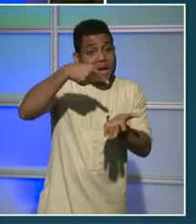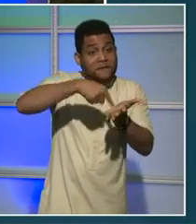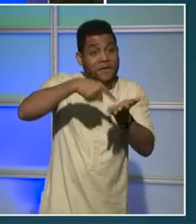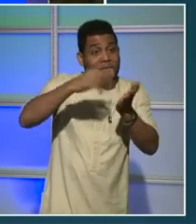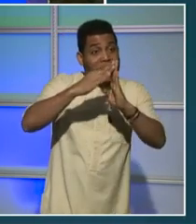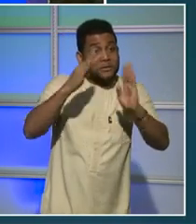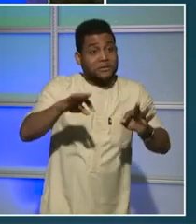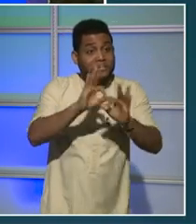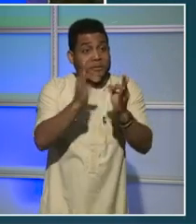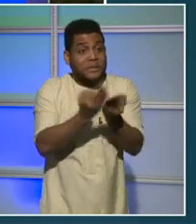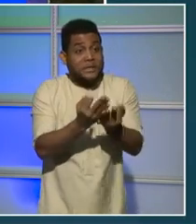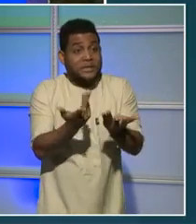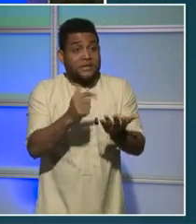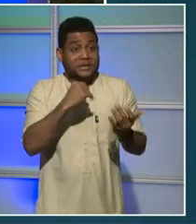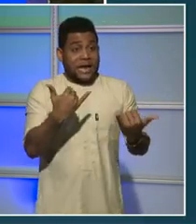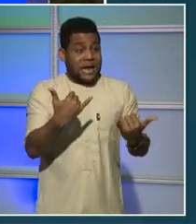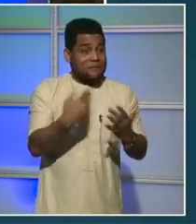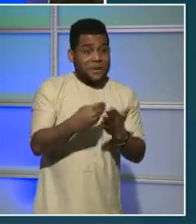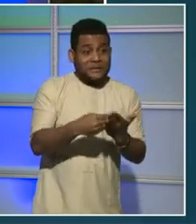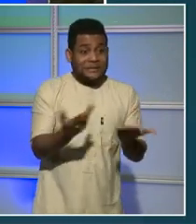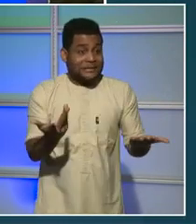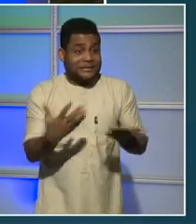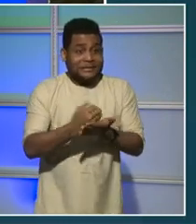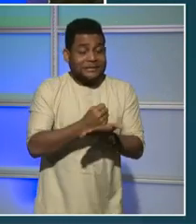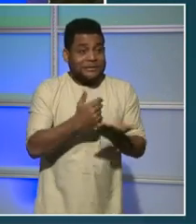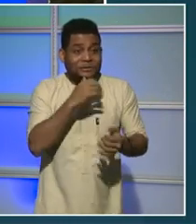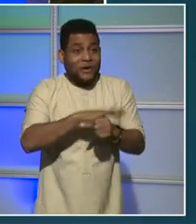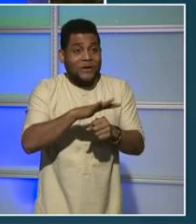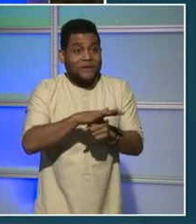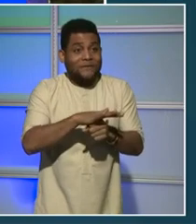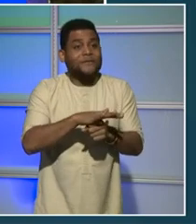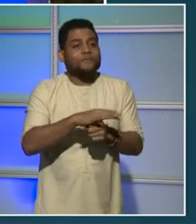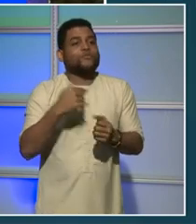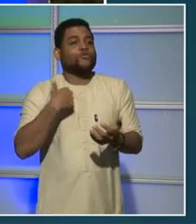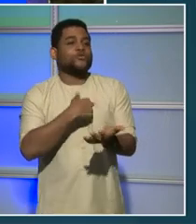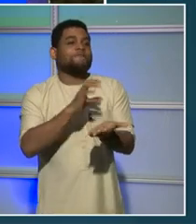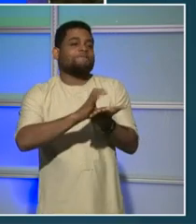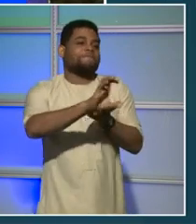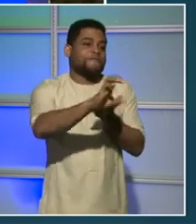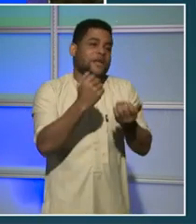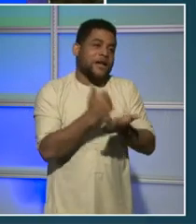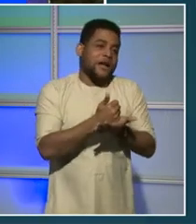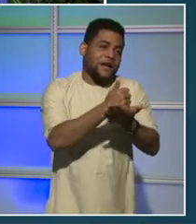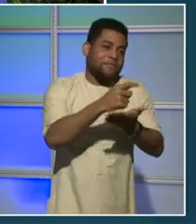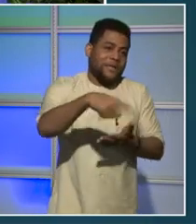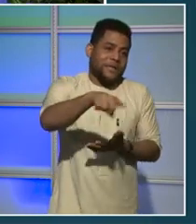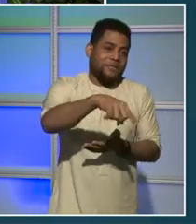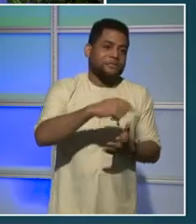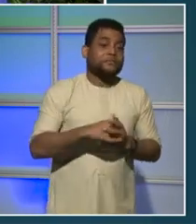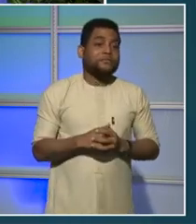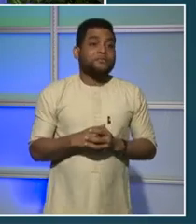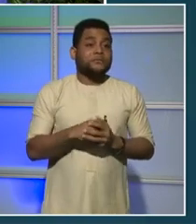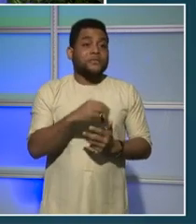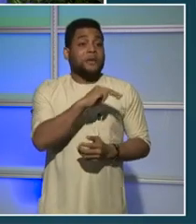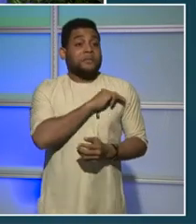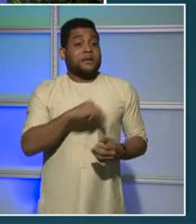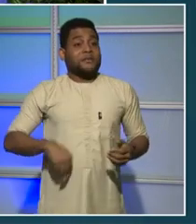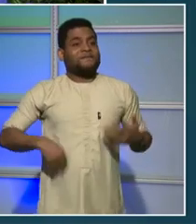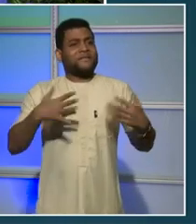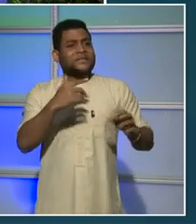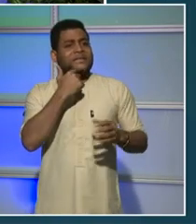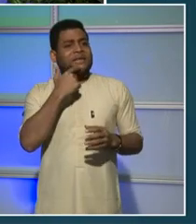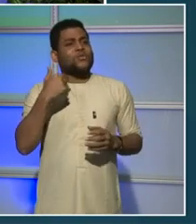don't have a high enough income to be able to afford the market rate. So as the Mayor mentioned, we have a number of tools in our toolbox.